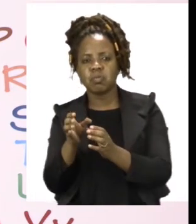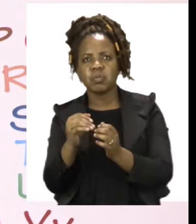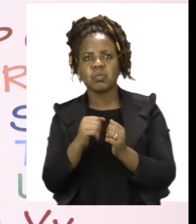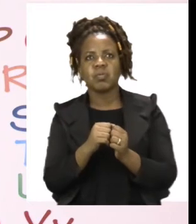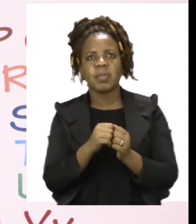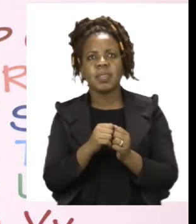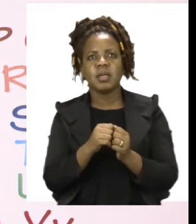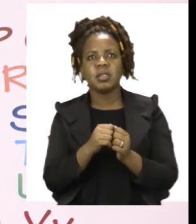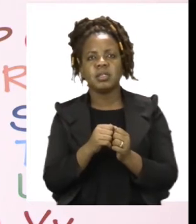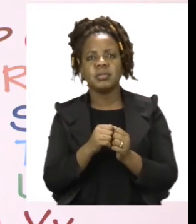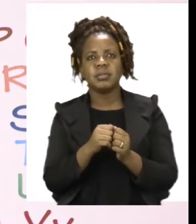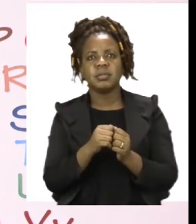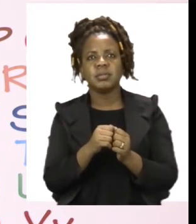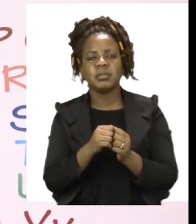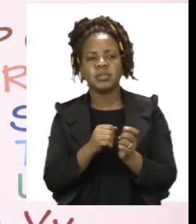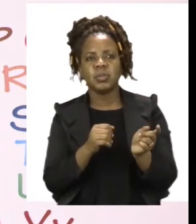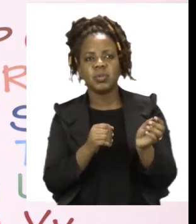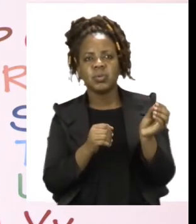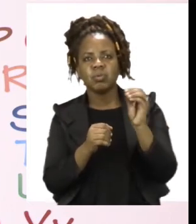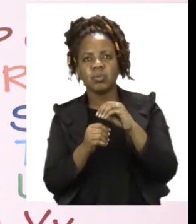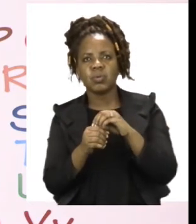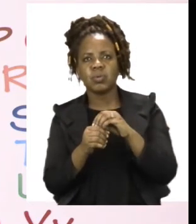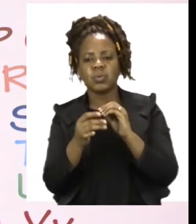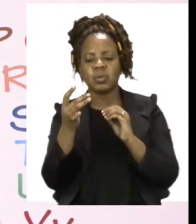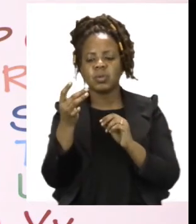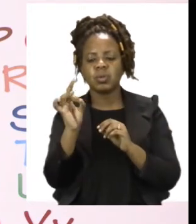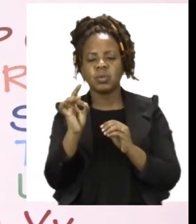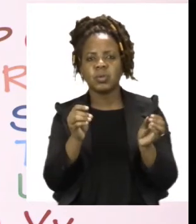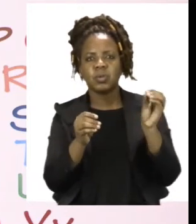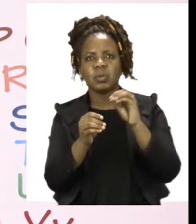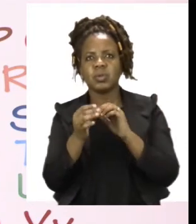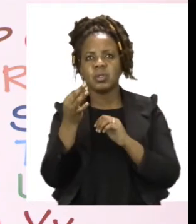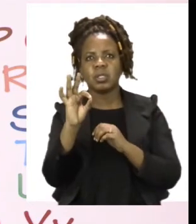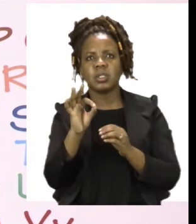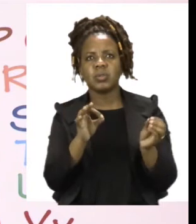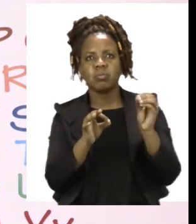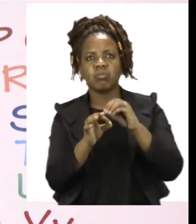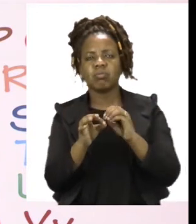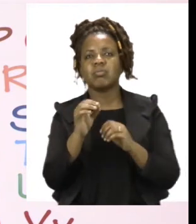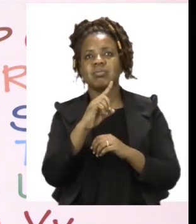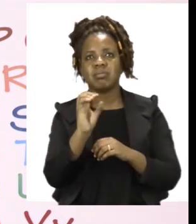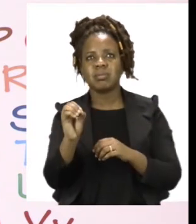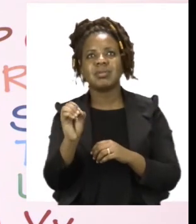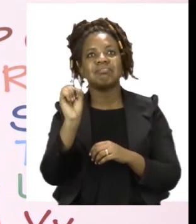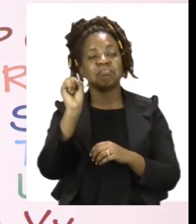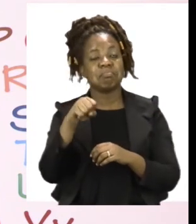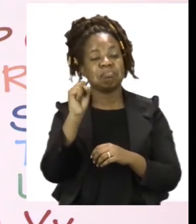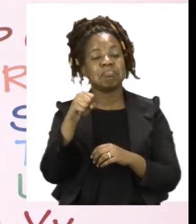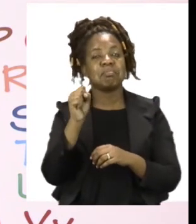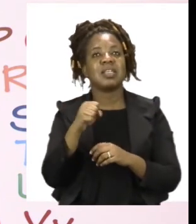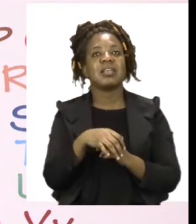with the counters on the other side. Eight, nine, ten. They do